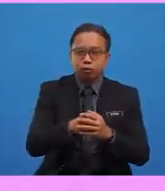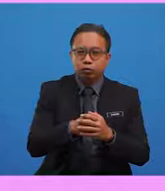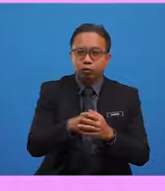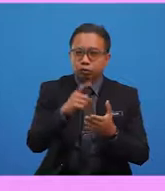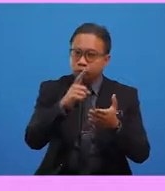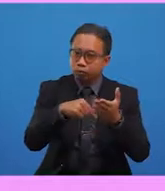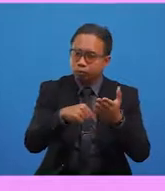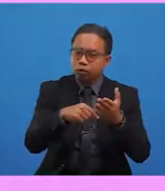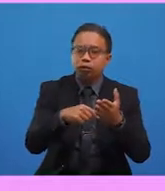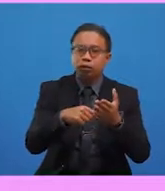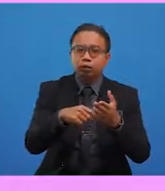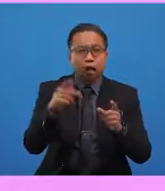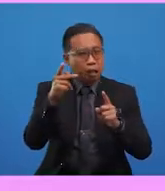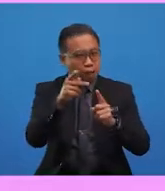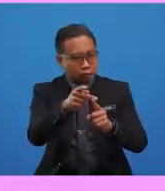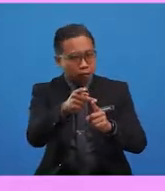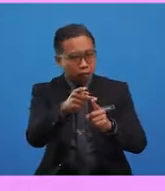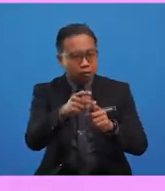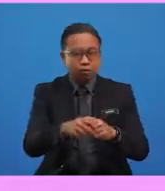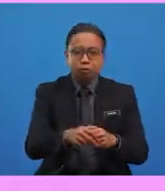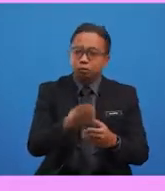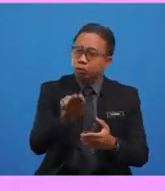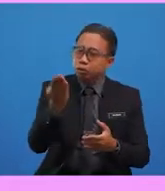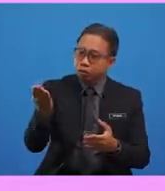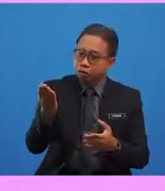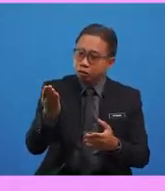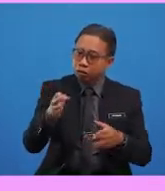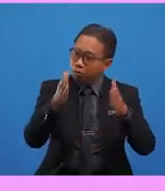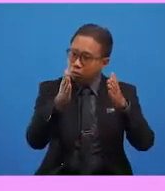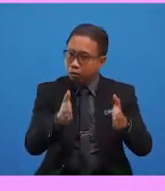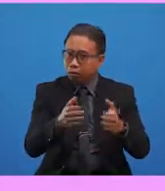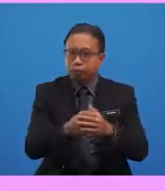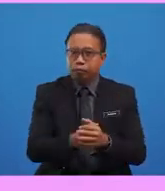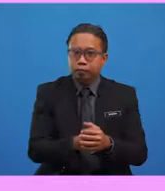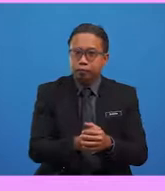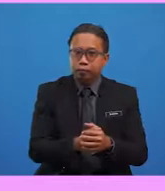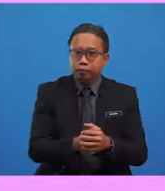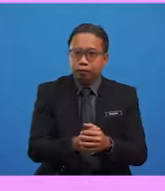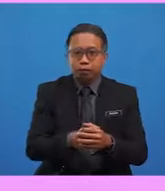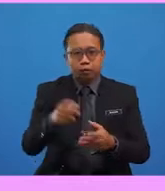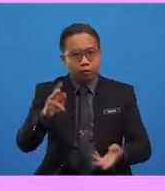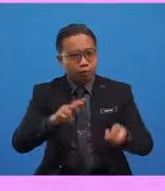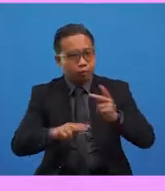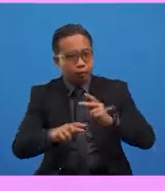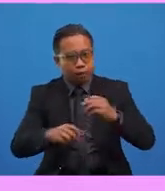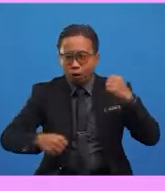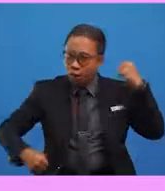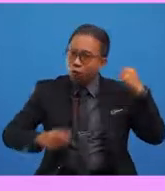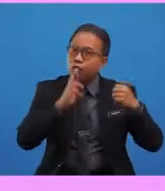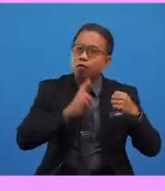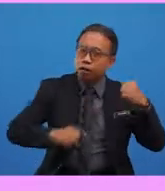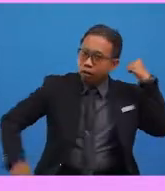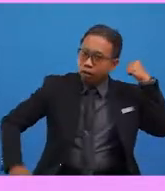or a specific person, place, or thing. For example, Gramwis has to pack the red towel that